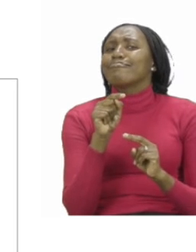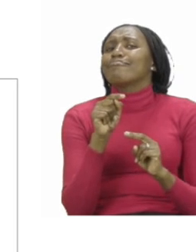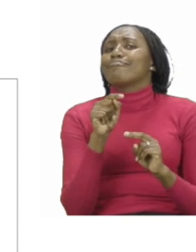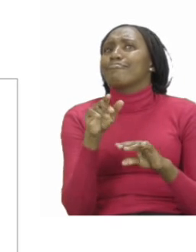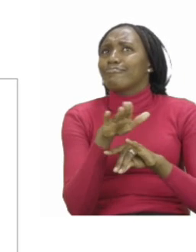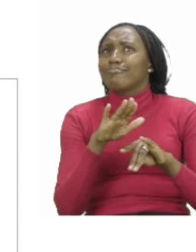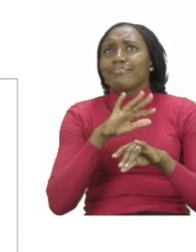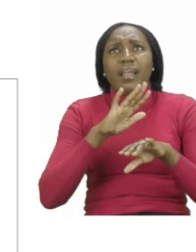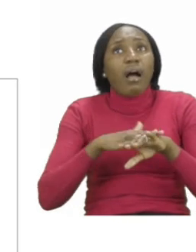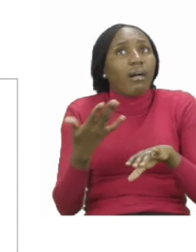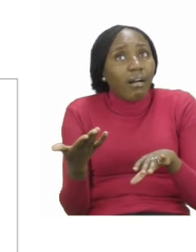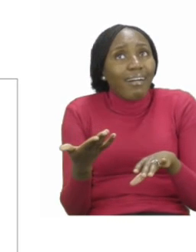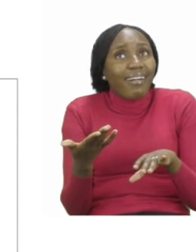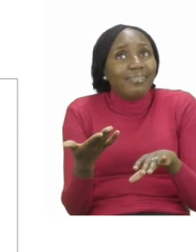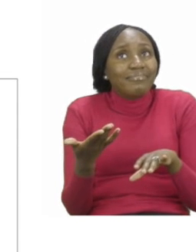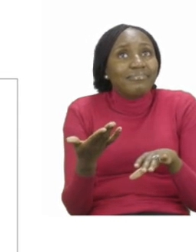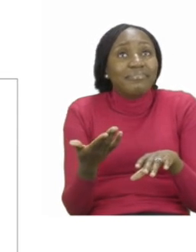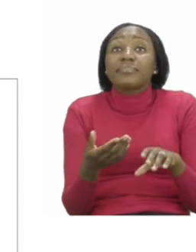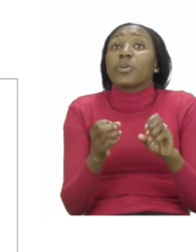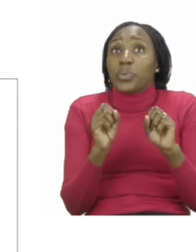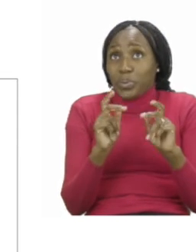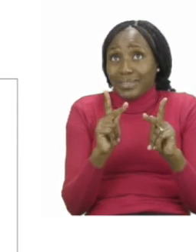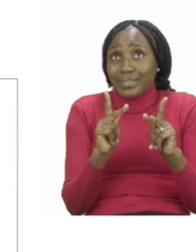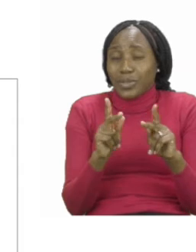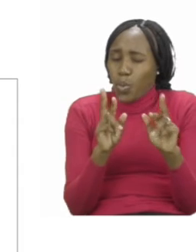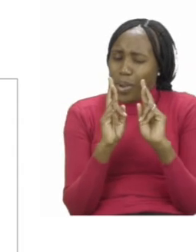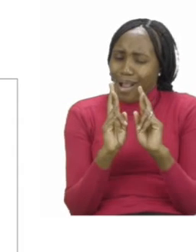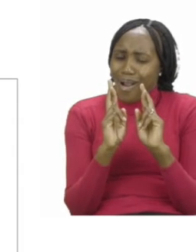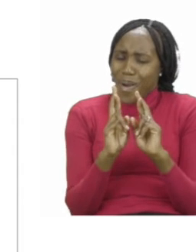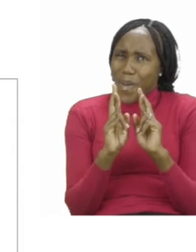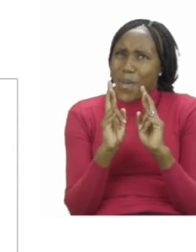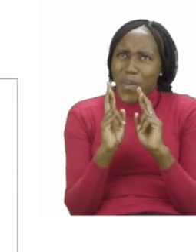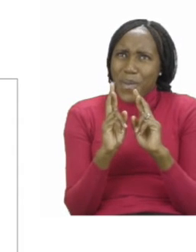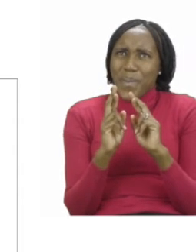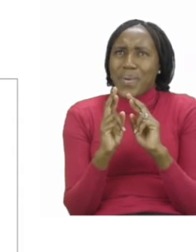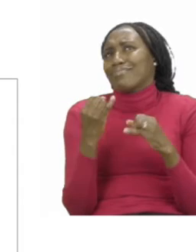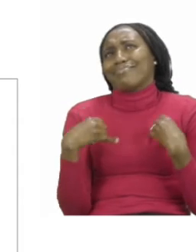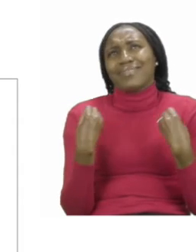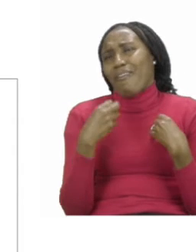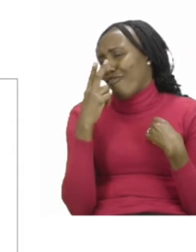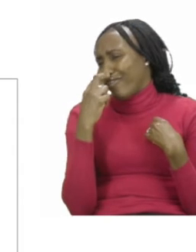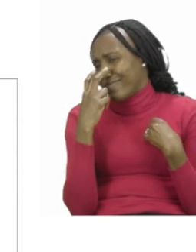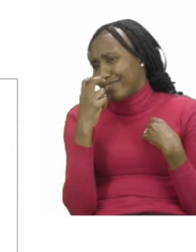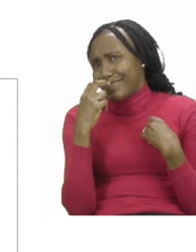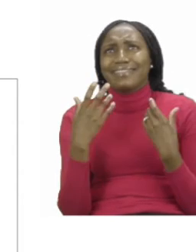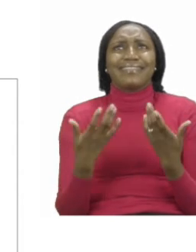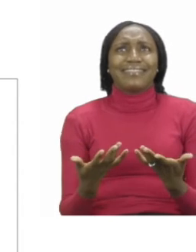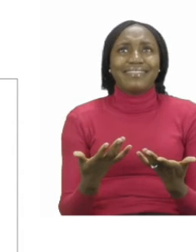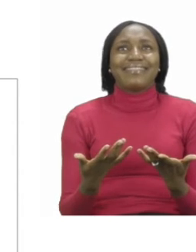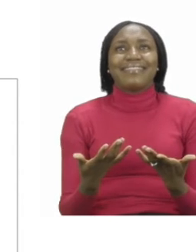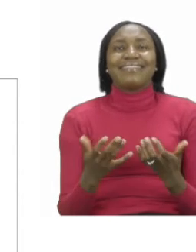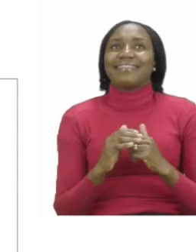Right everyone. Now I hope you will have a lot of fun talking about your animal or